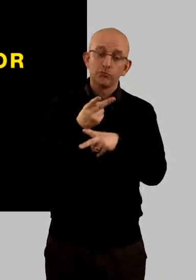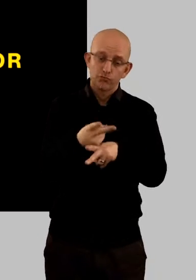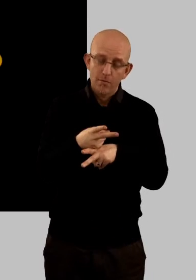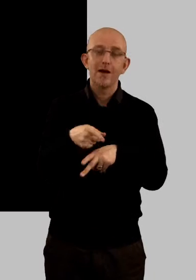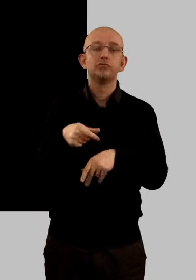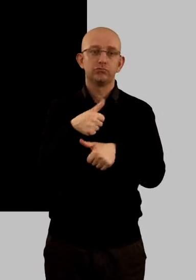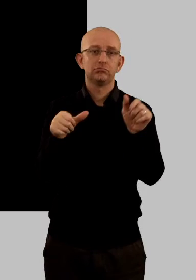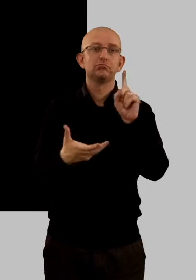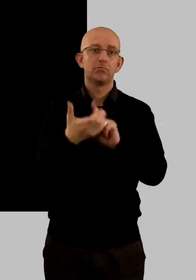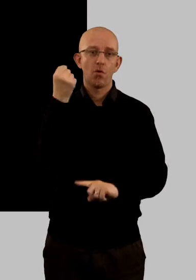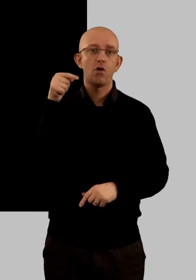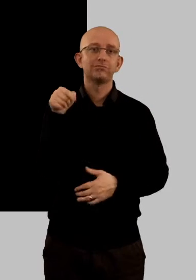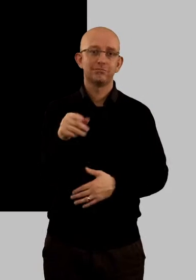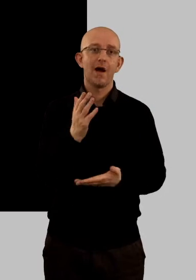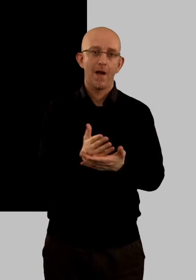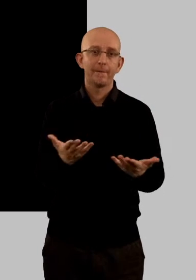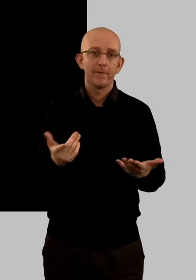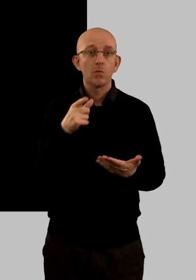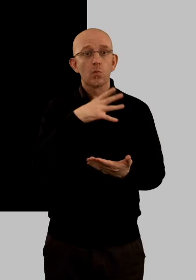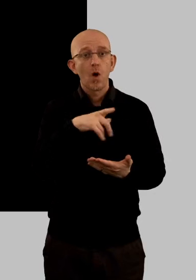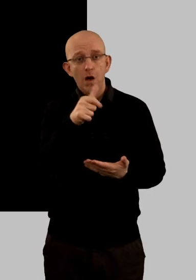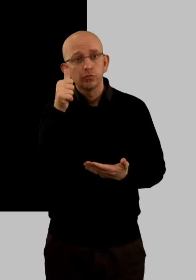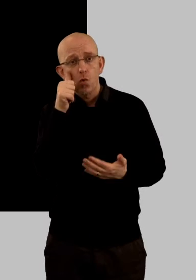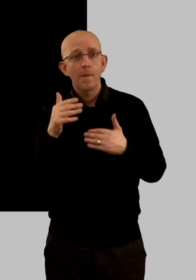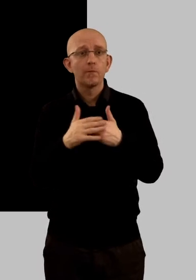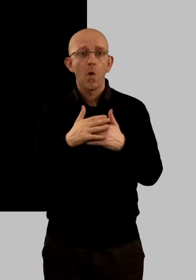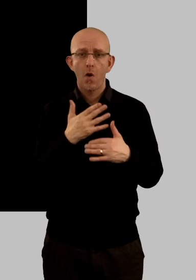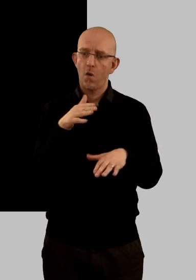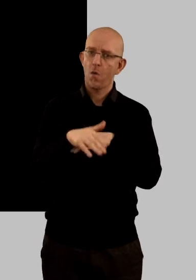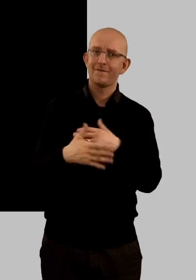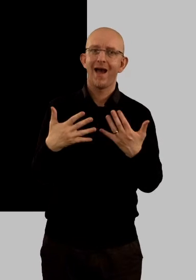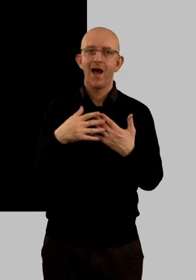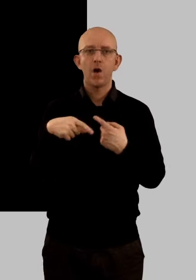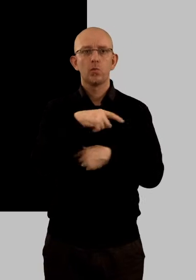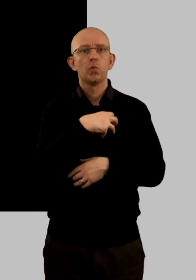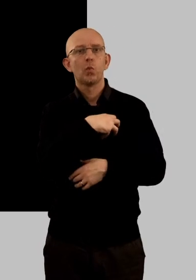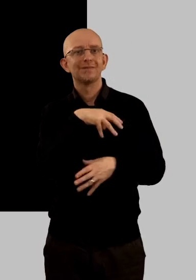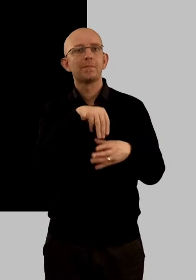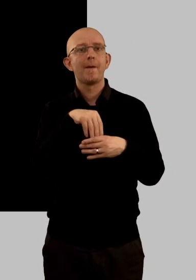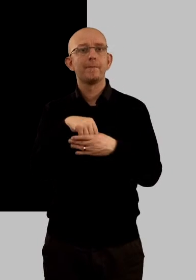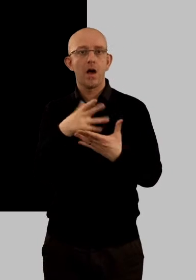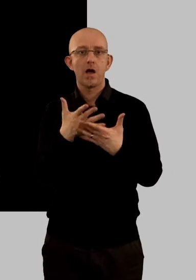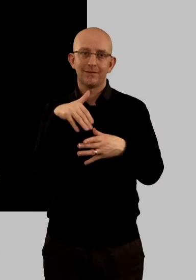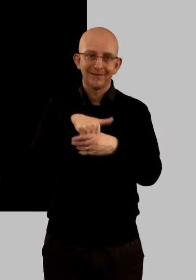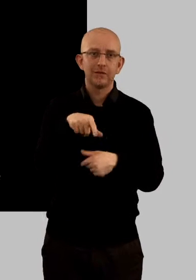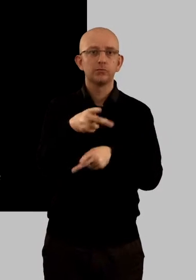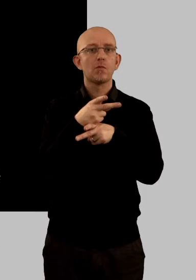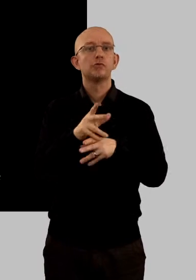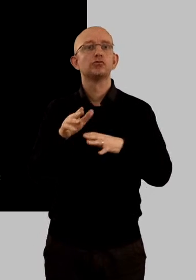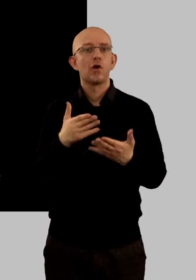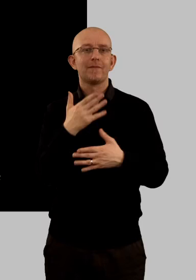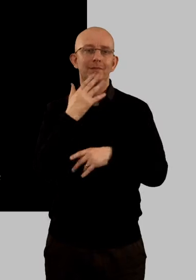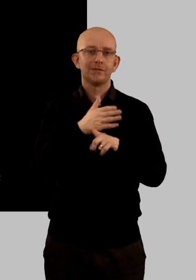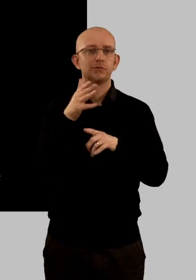society. Probation works. To find out more about Unison members working in the probation